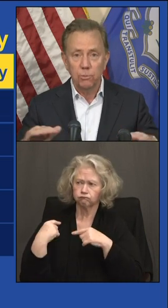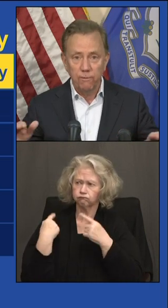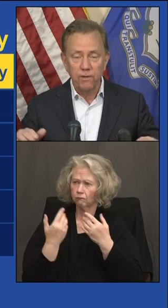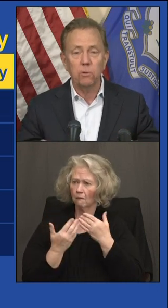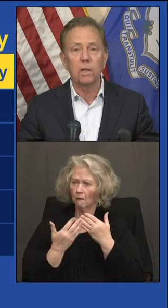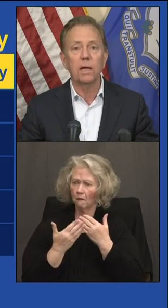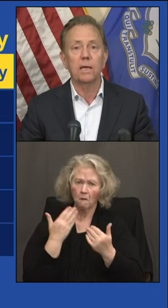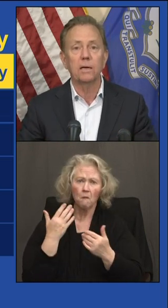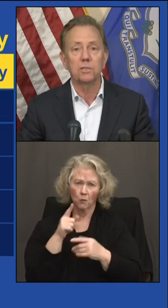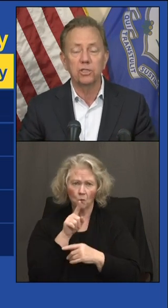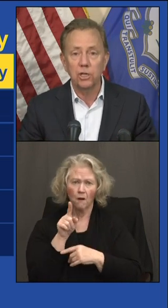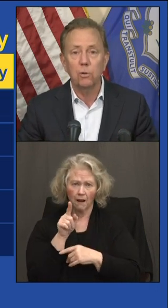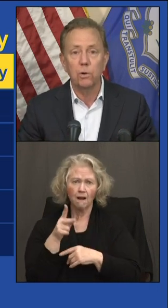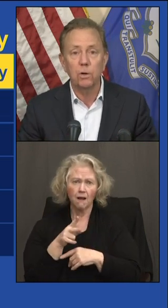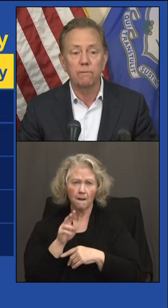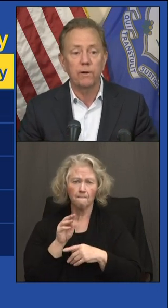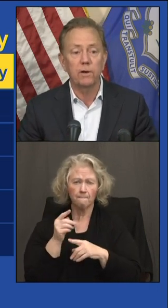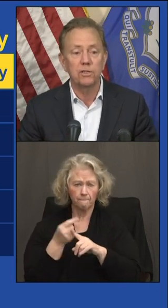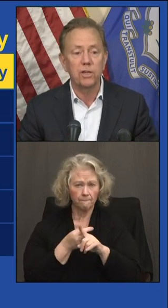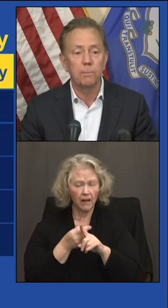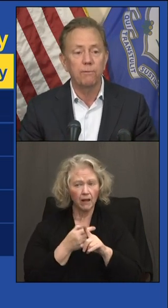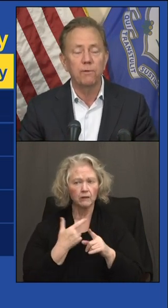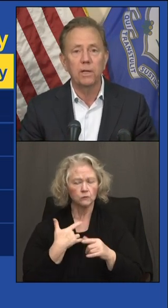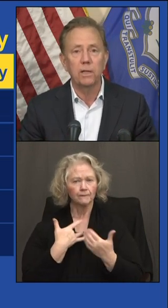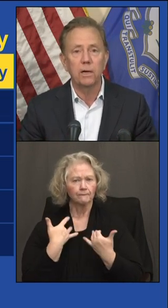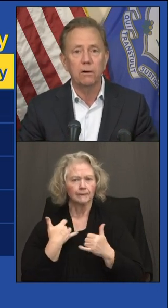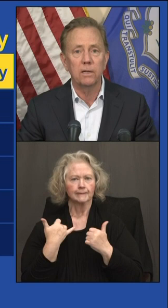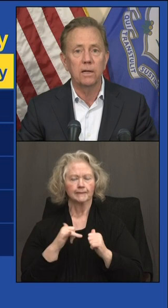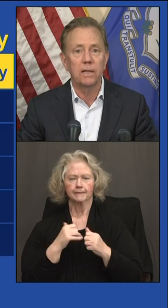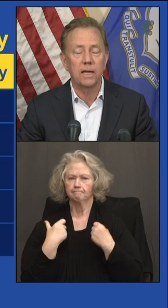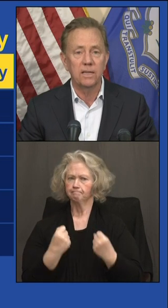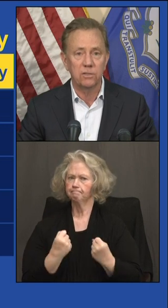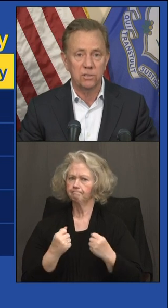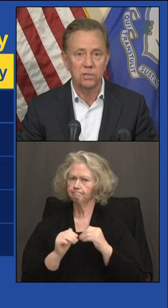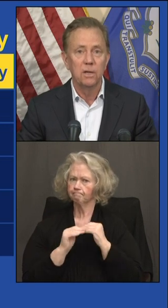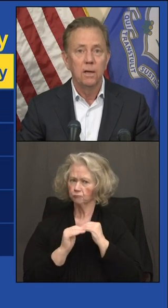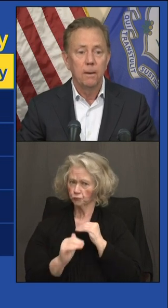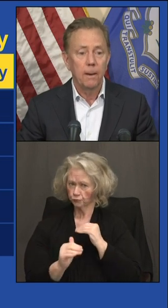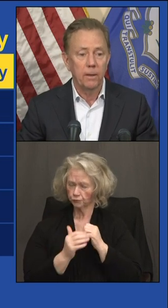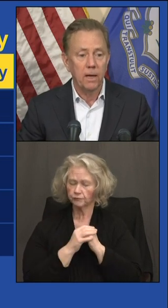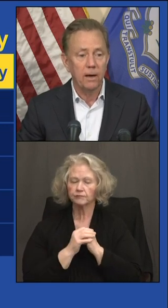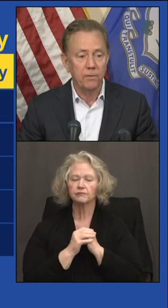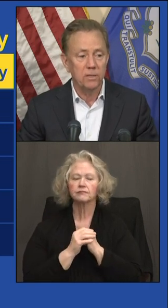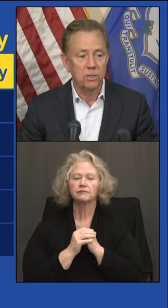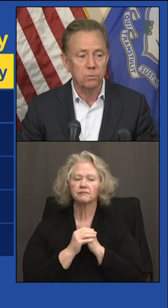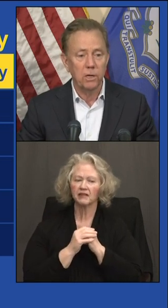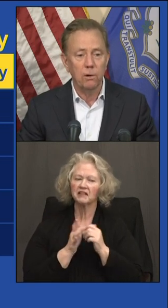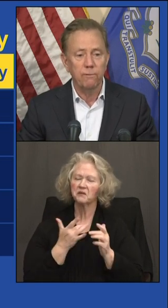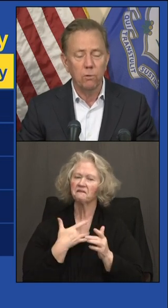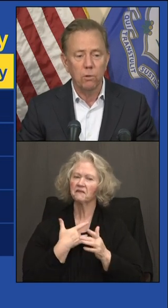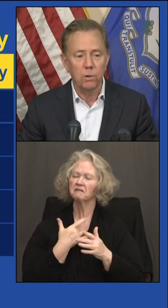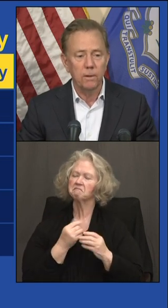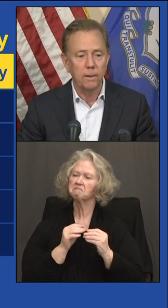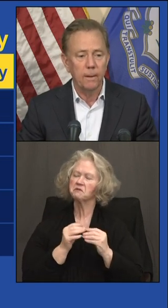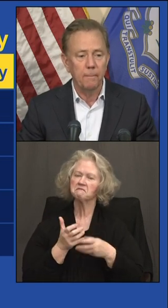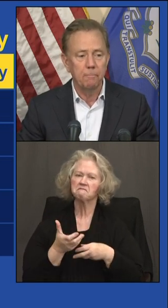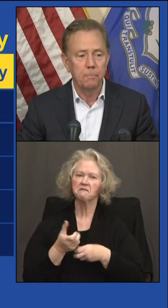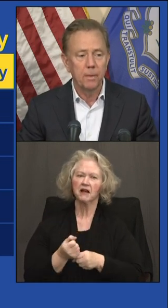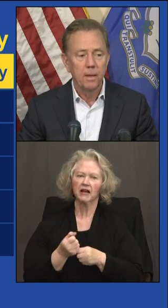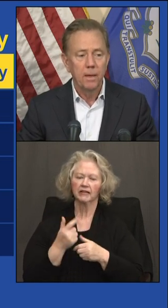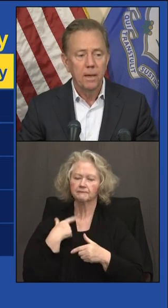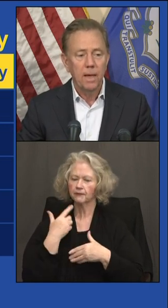So we feel like still we're on very stable footing there, and that gives us the confidence as we go forward.